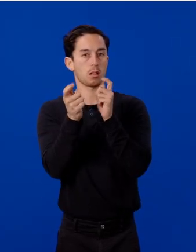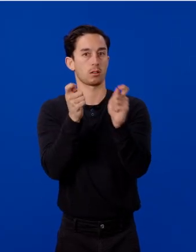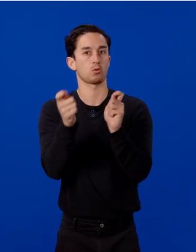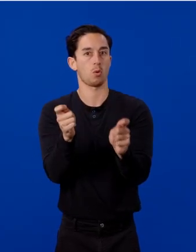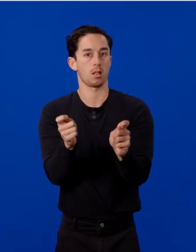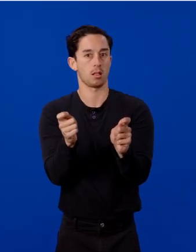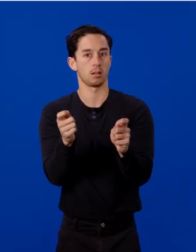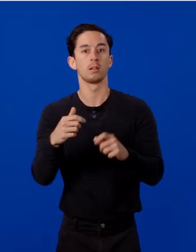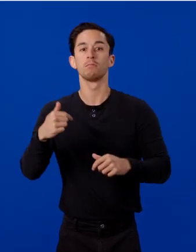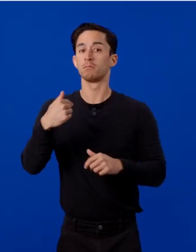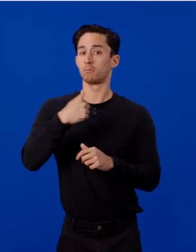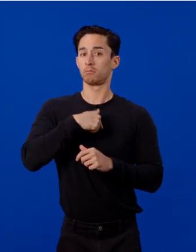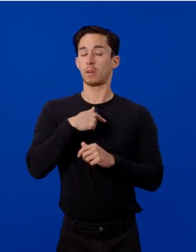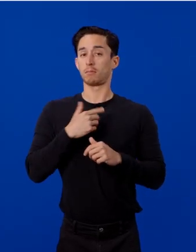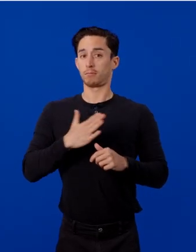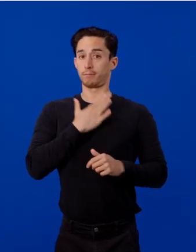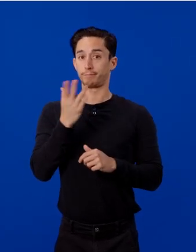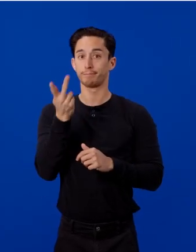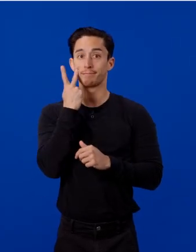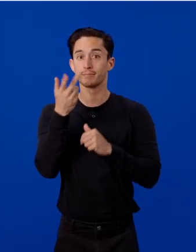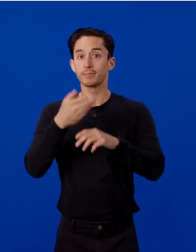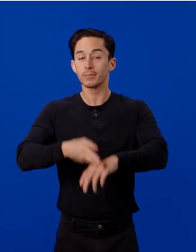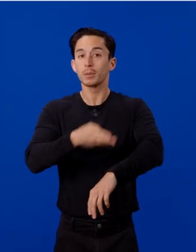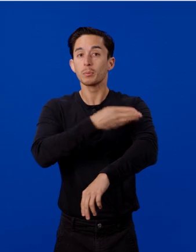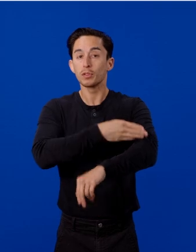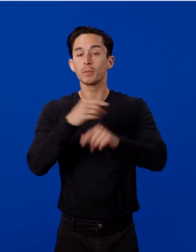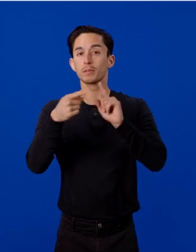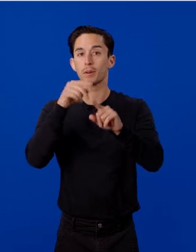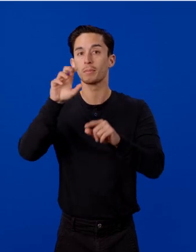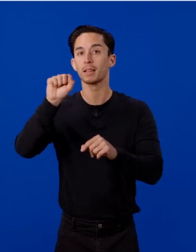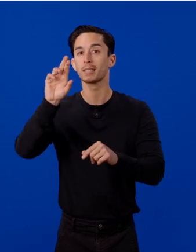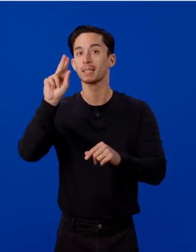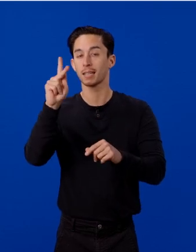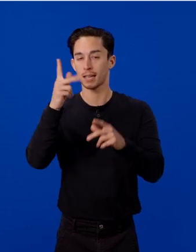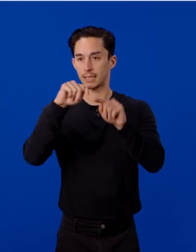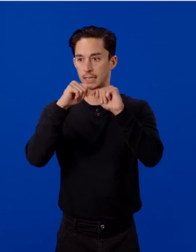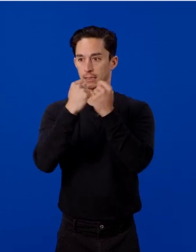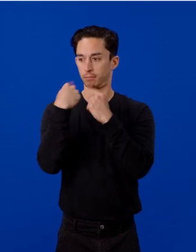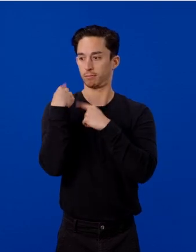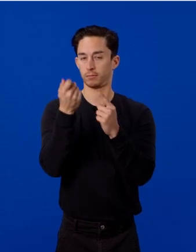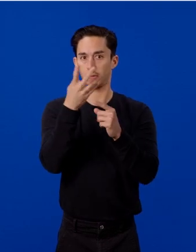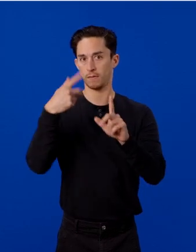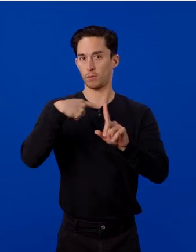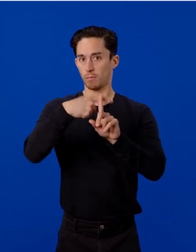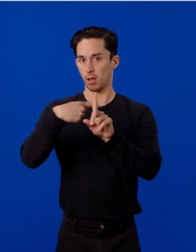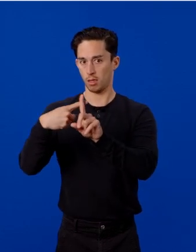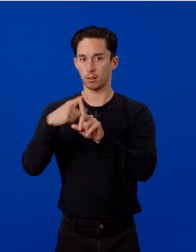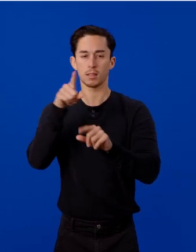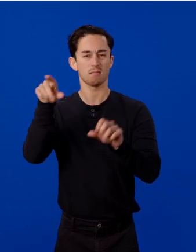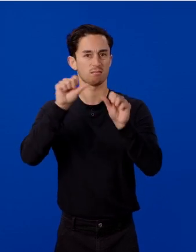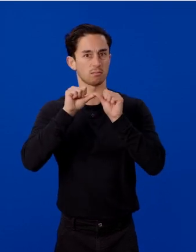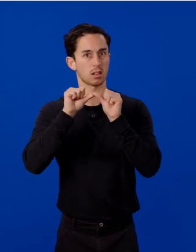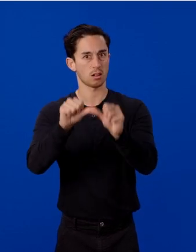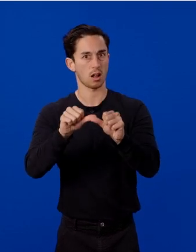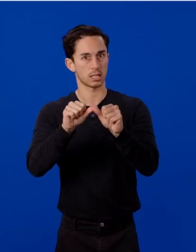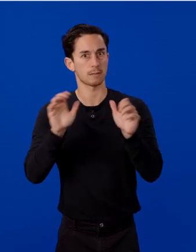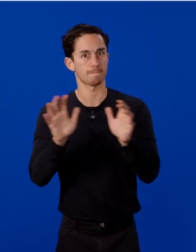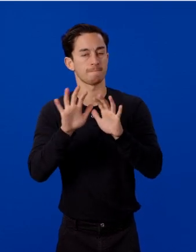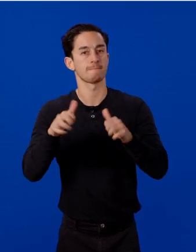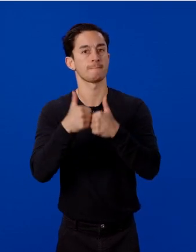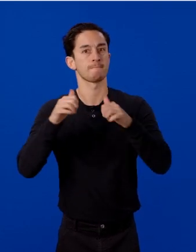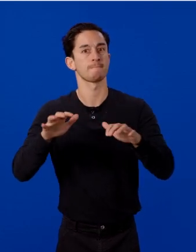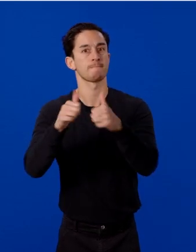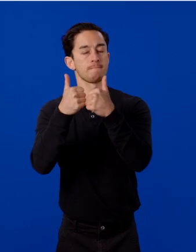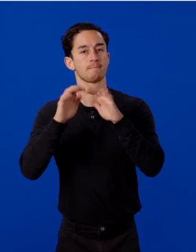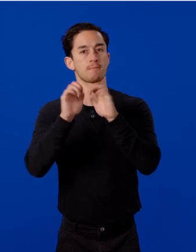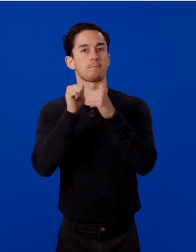front, I was more than happy to see the improvements made by the SDK team over the last several months, who are constantly pushing the limits of video rendering